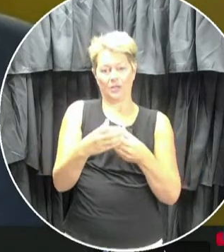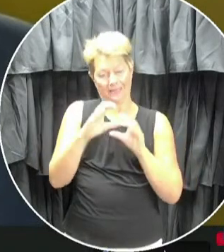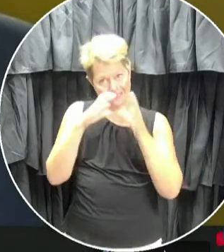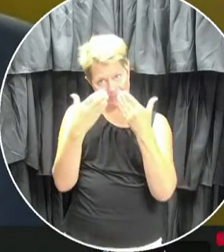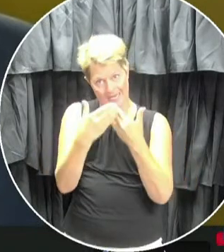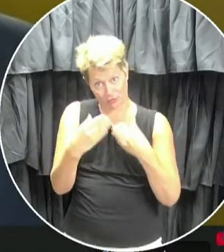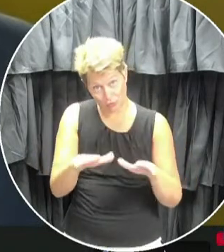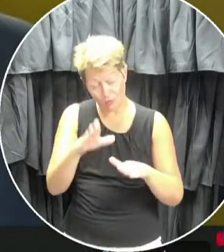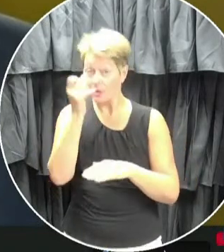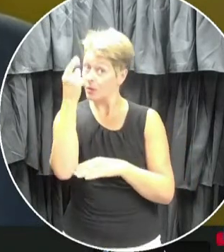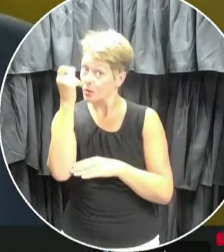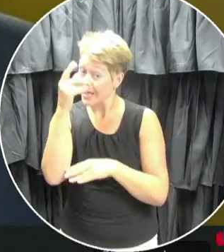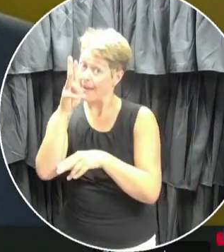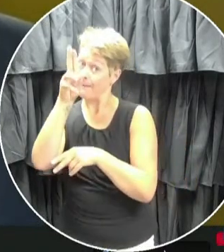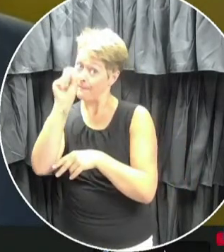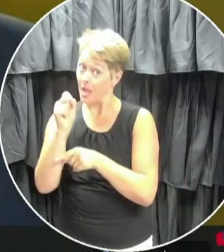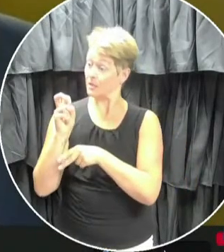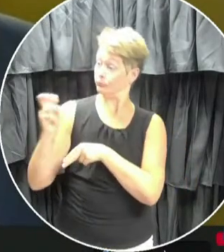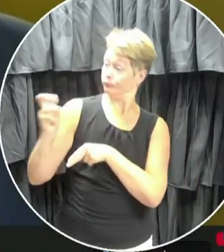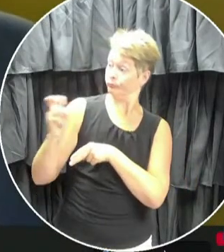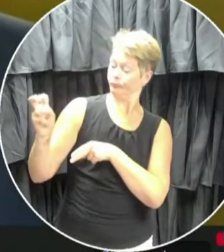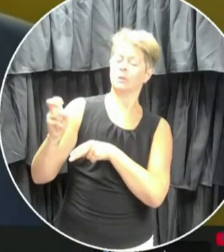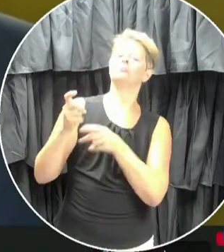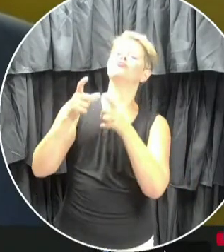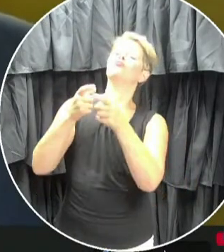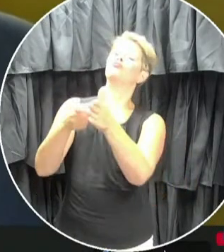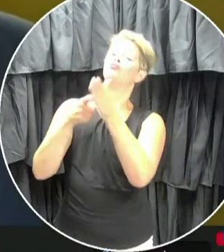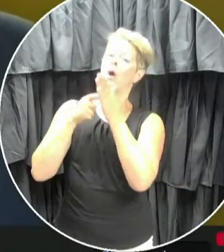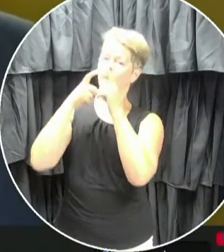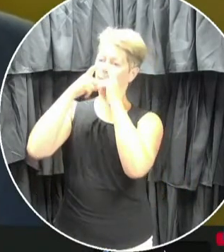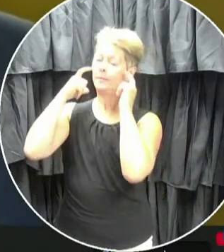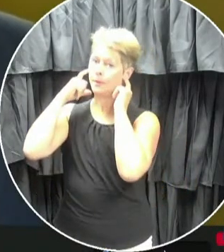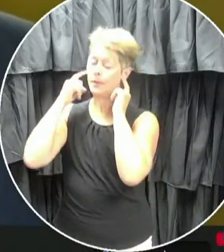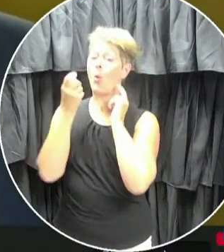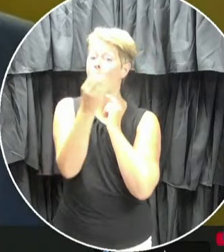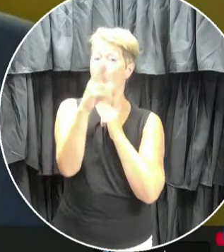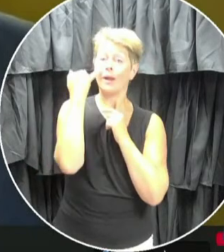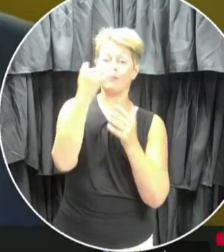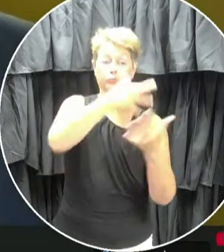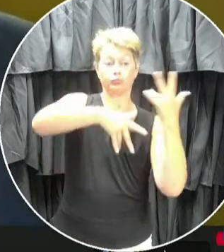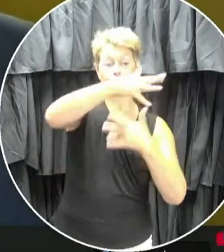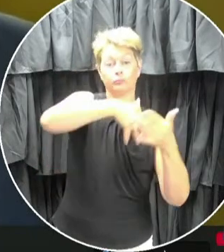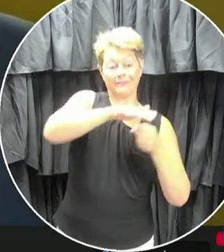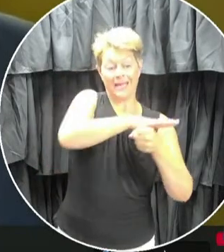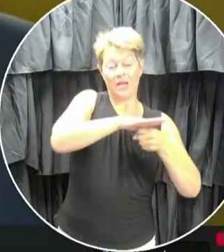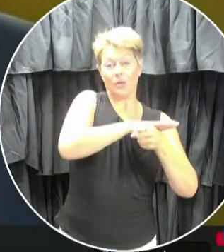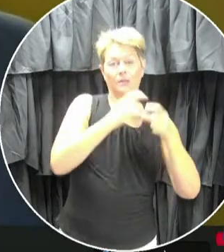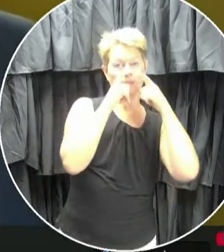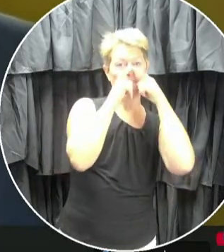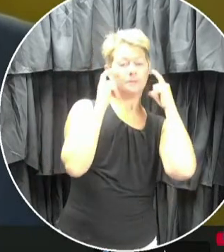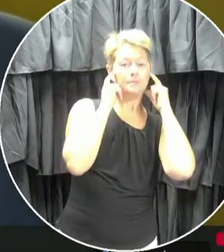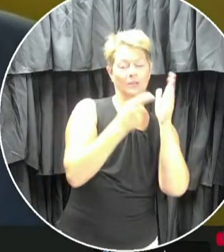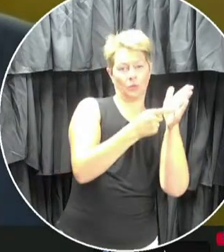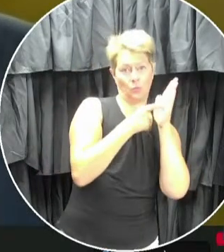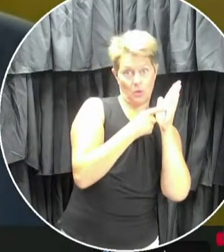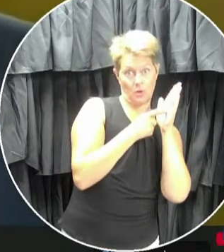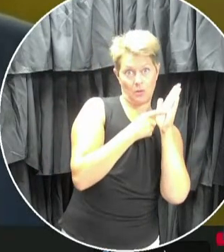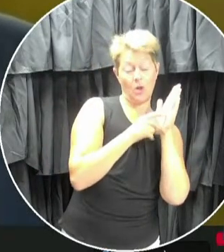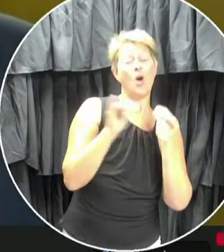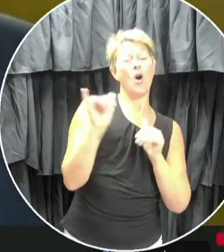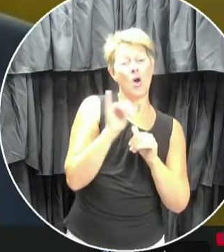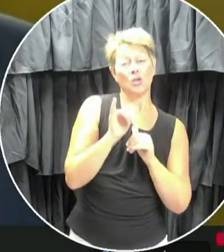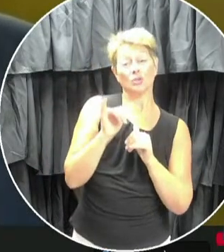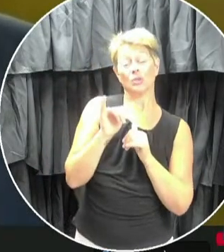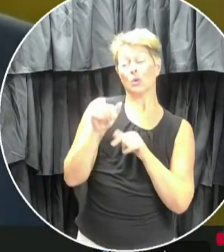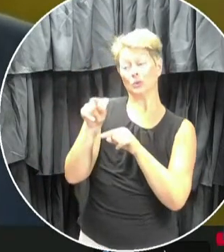required on buses. They will be required in communal spaces. Having said that, as Dr. Fitzgerald